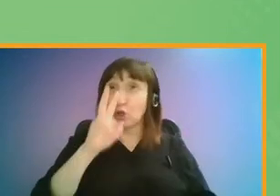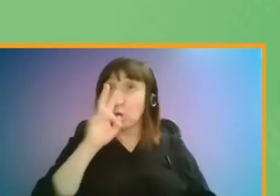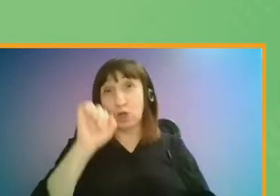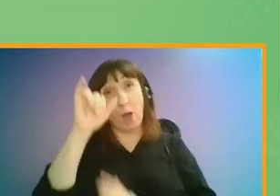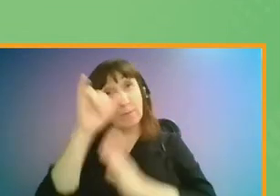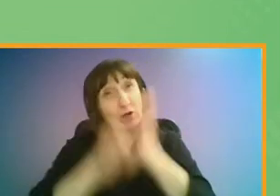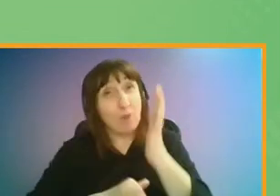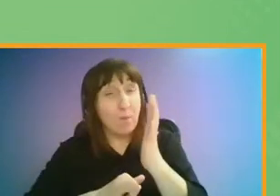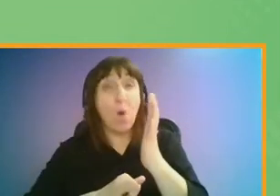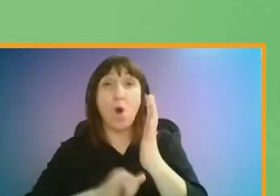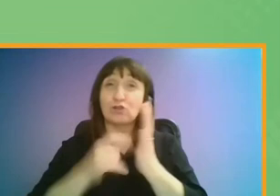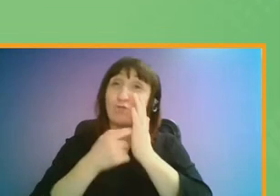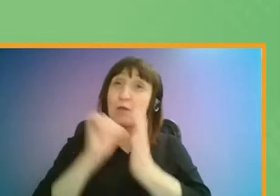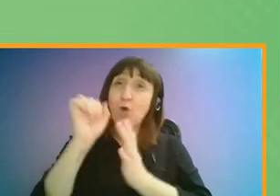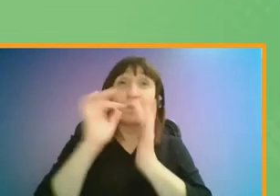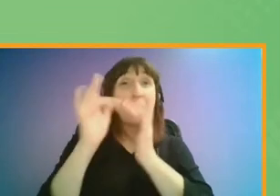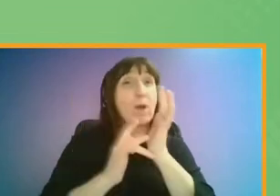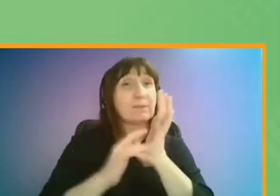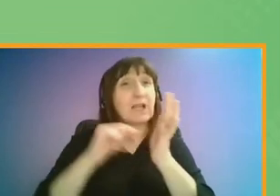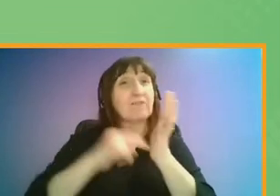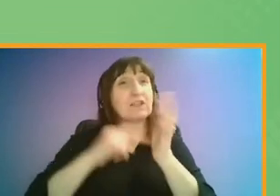report and recommendations on their website.